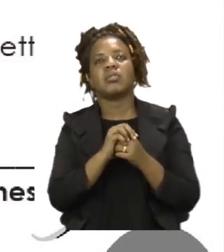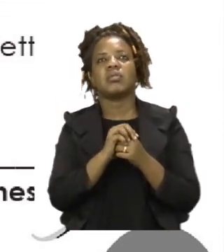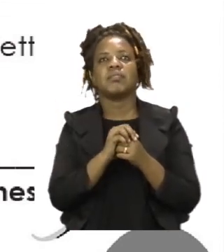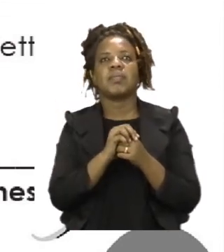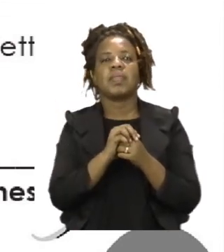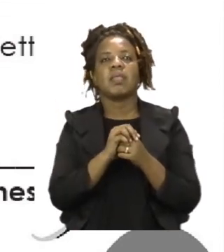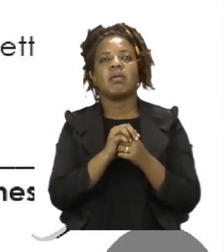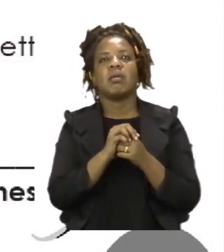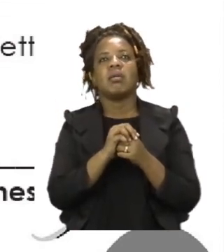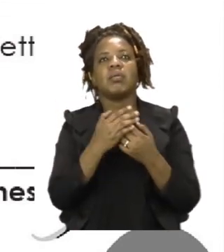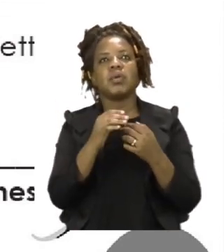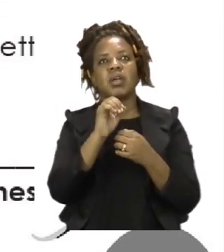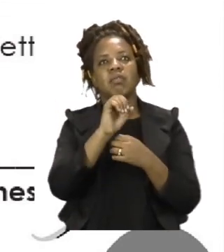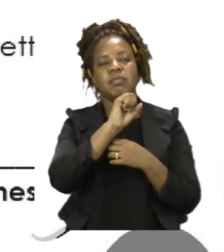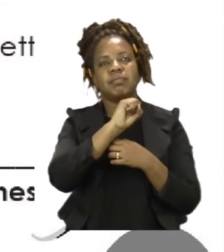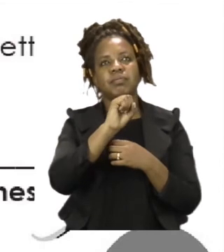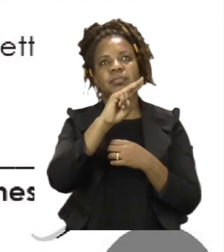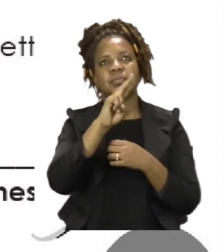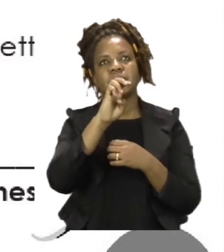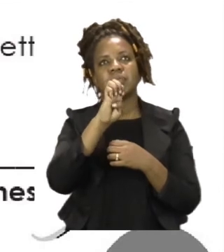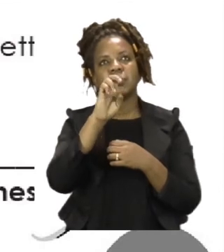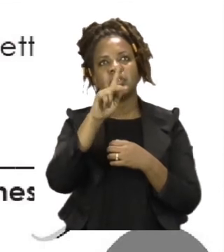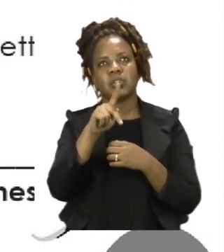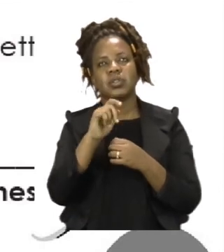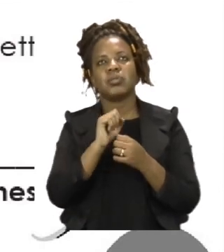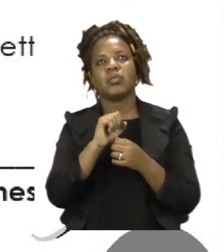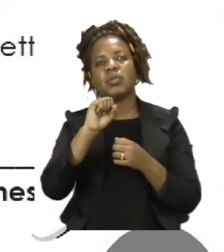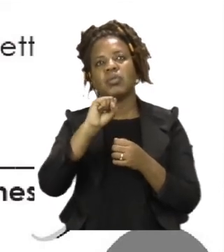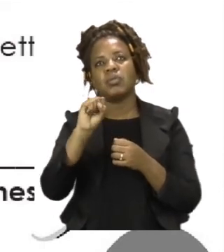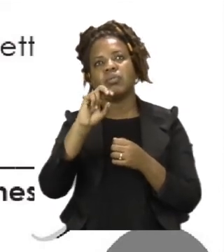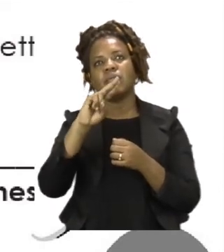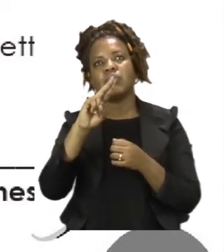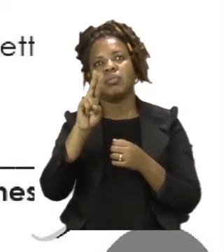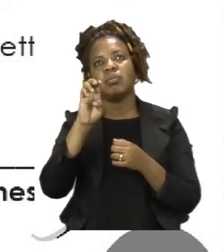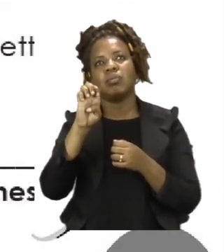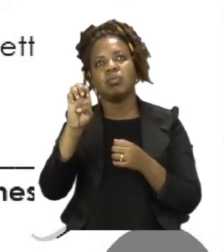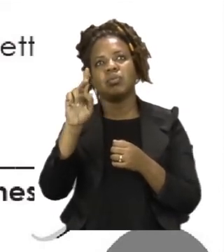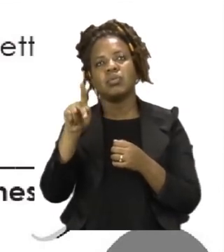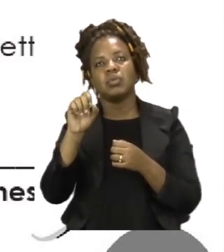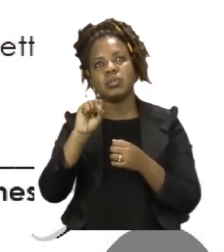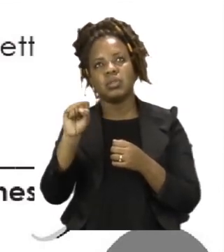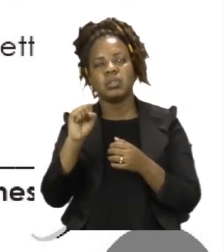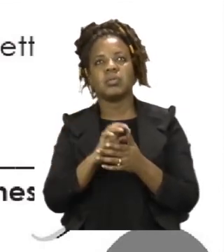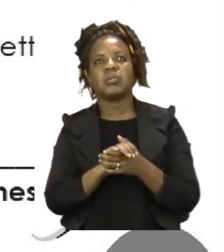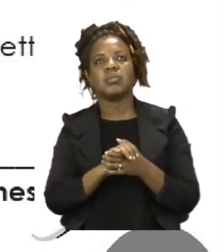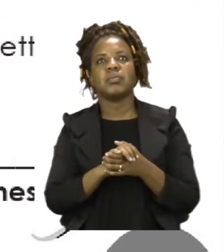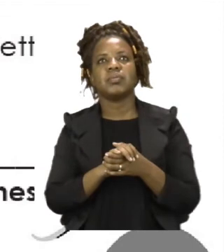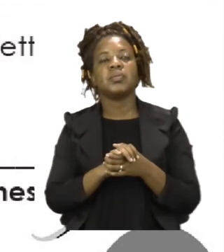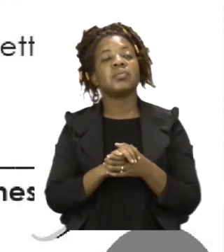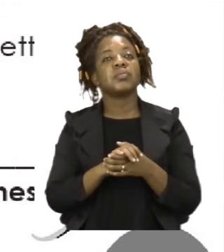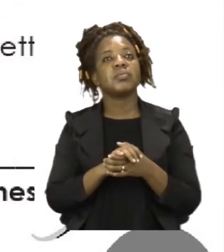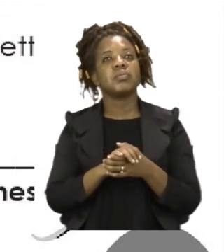it comes to these words, I can tell you that even if it is one sheep, we